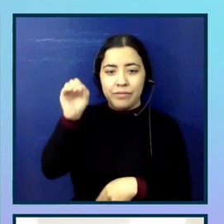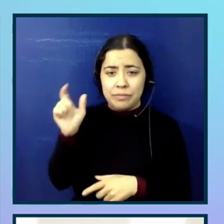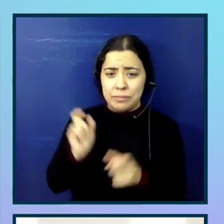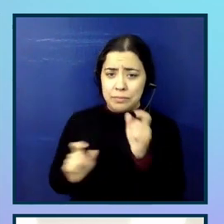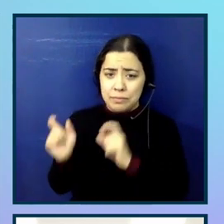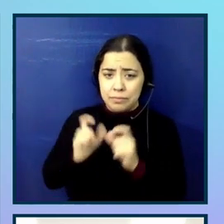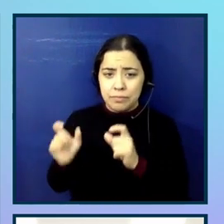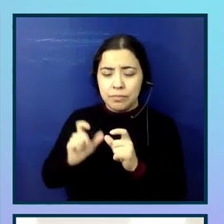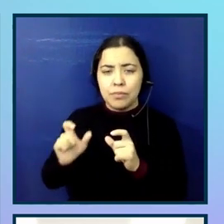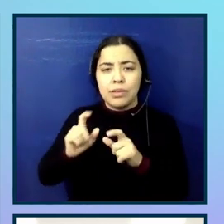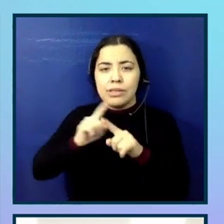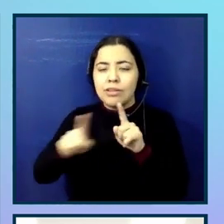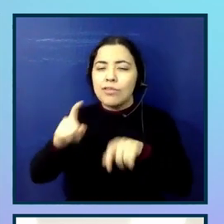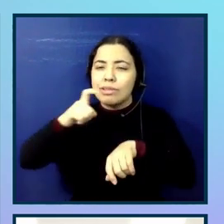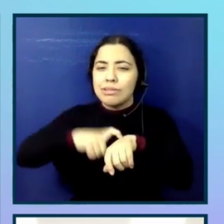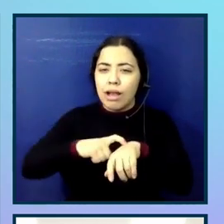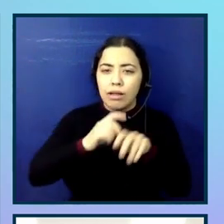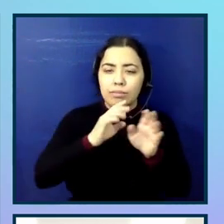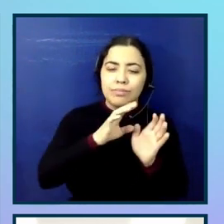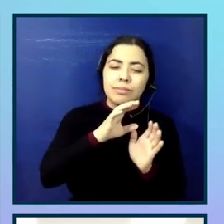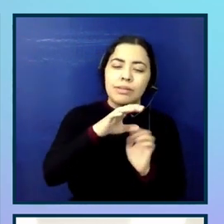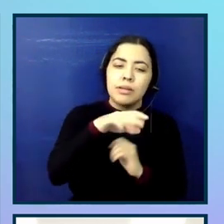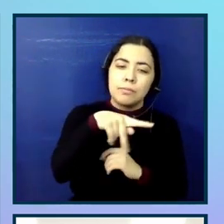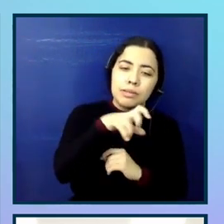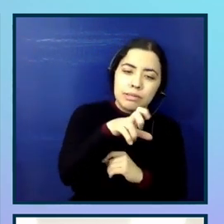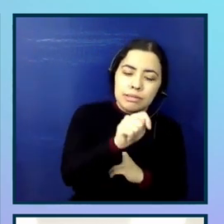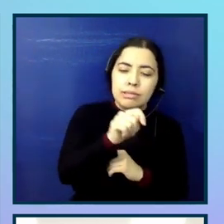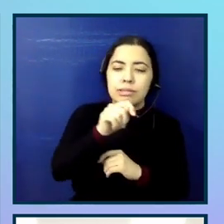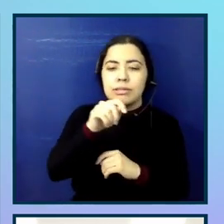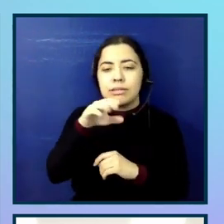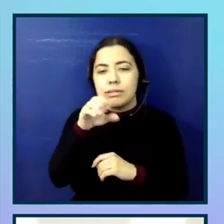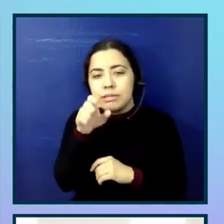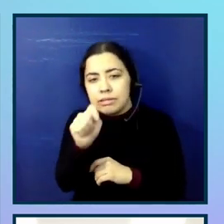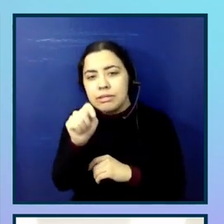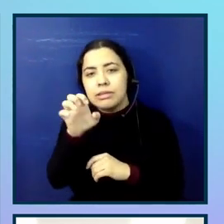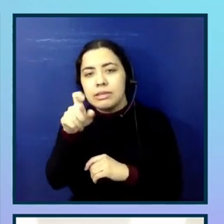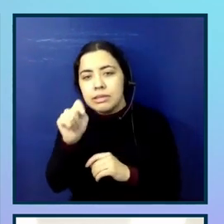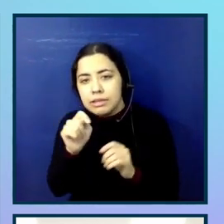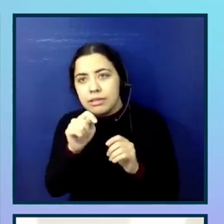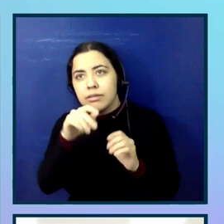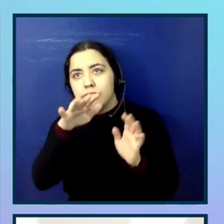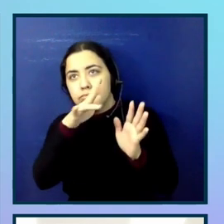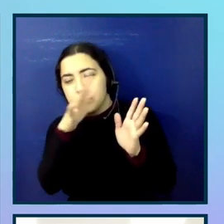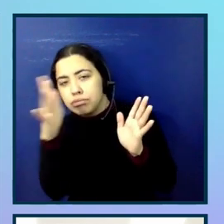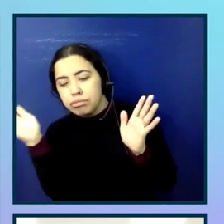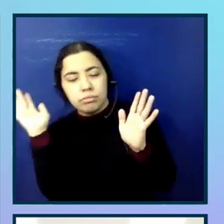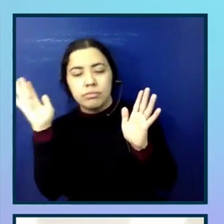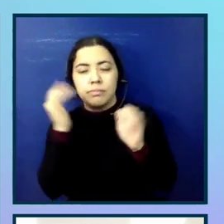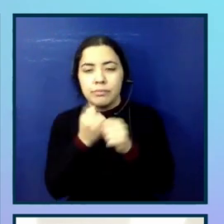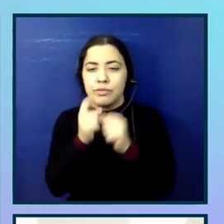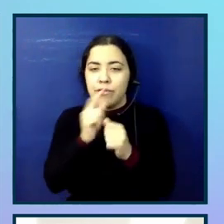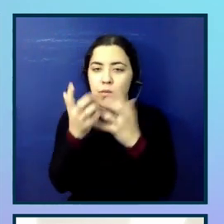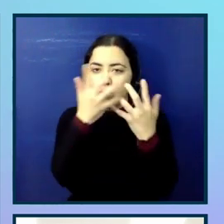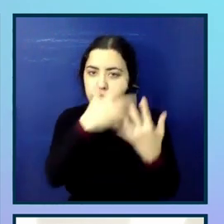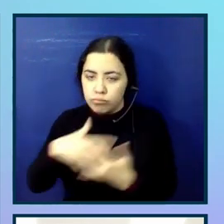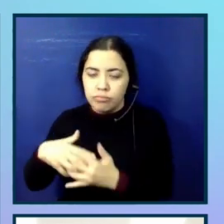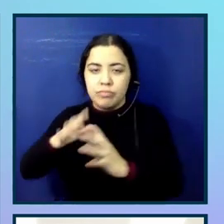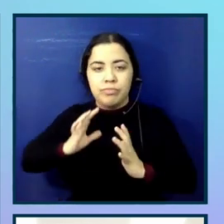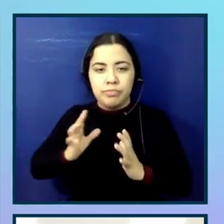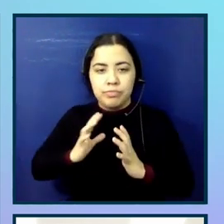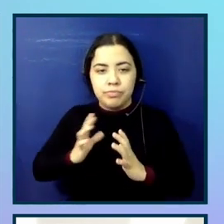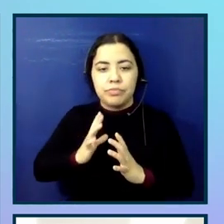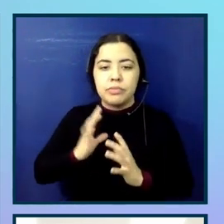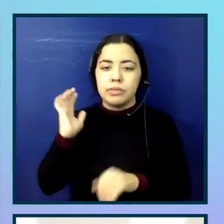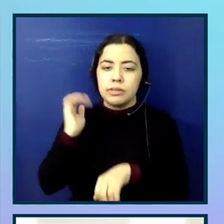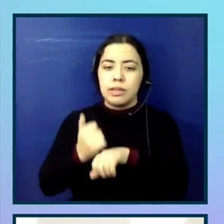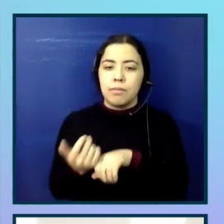making sure that everyone was included and coordinated and aligned. So we then challenged everyone to complete six empathy lab challenges that were designed